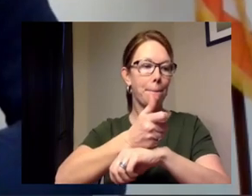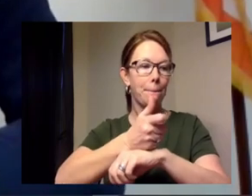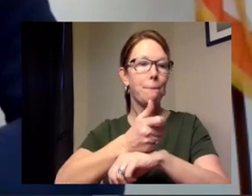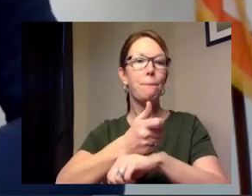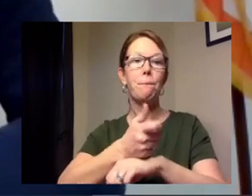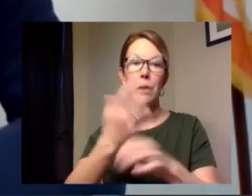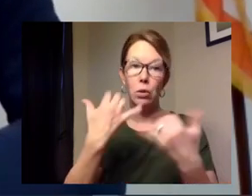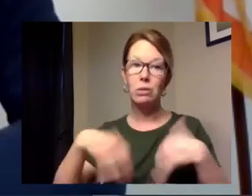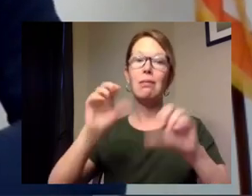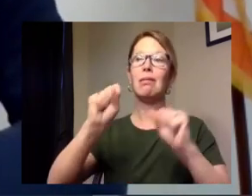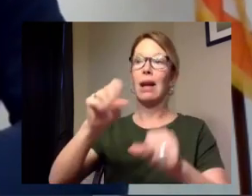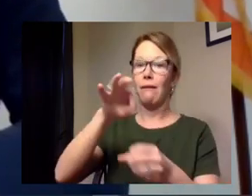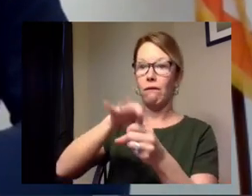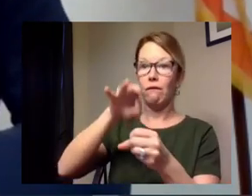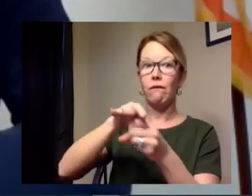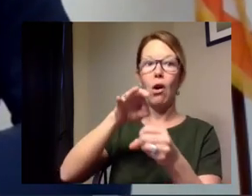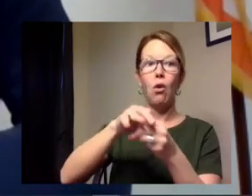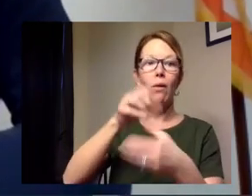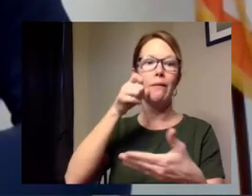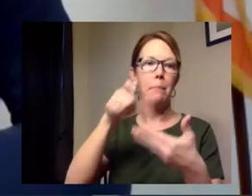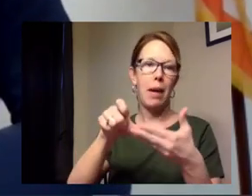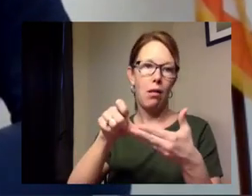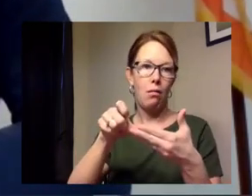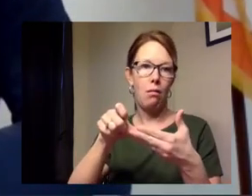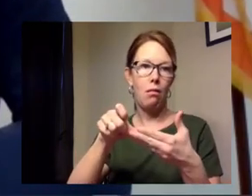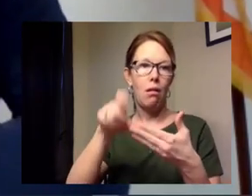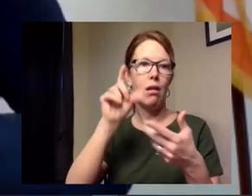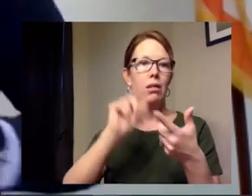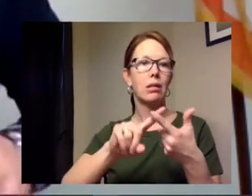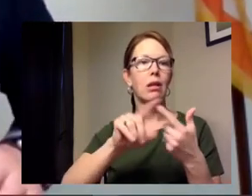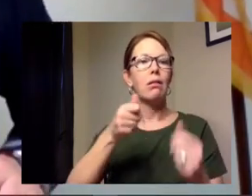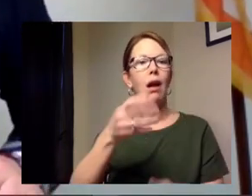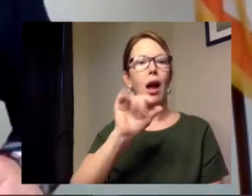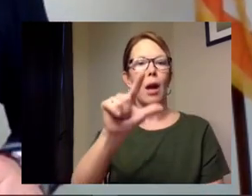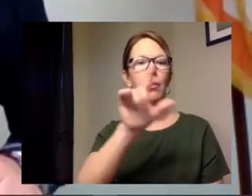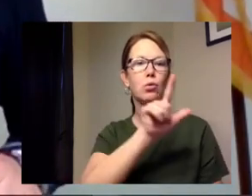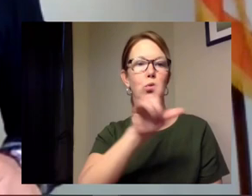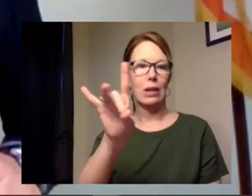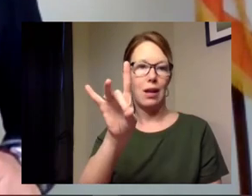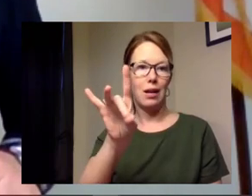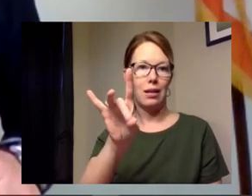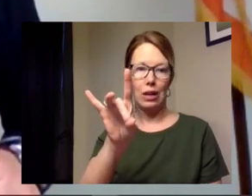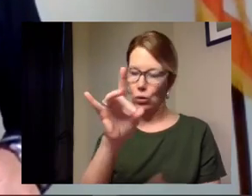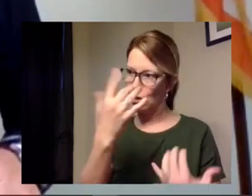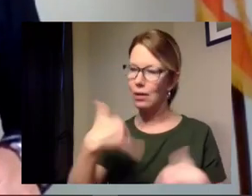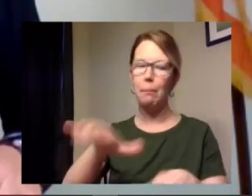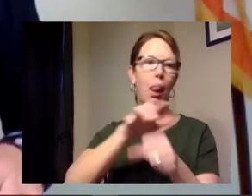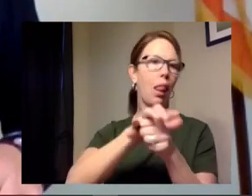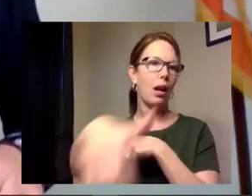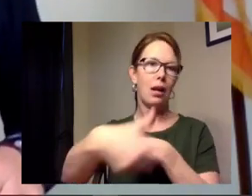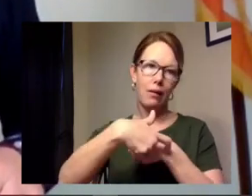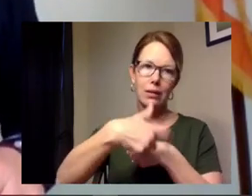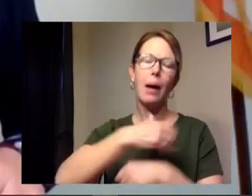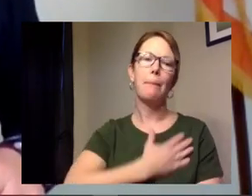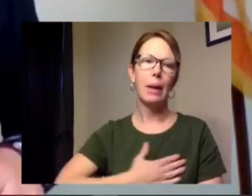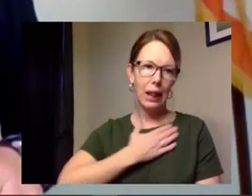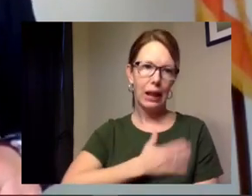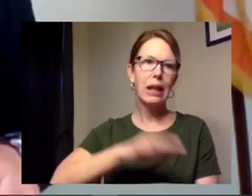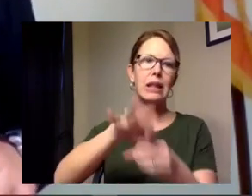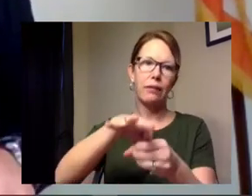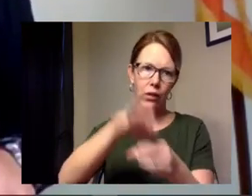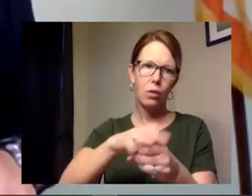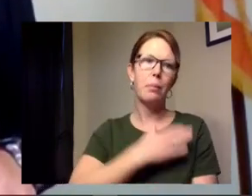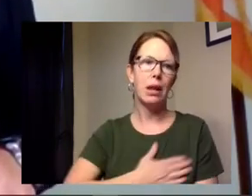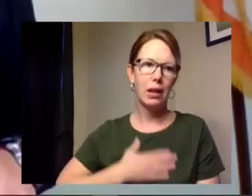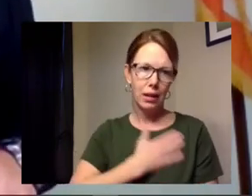continue voting via mail until april 28th so you still have some time to vote please vote don't lose your voice